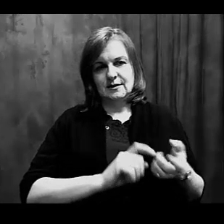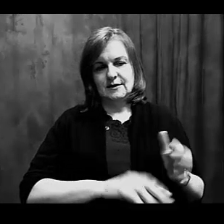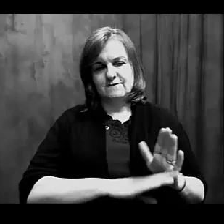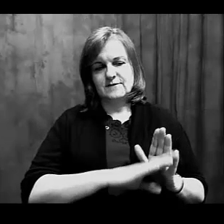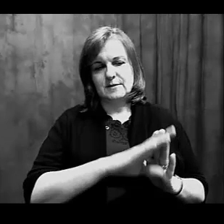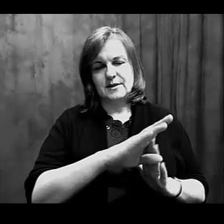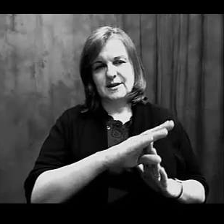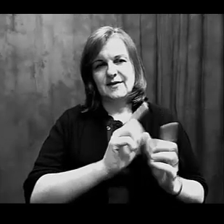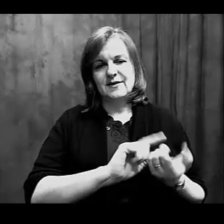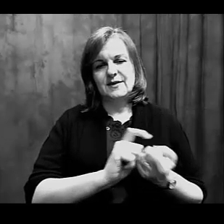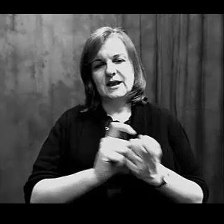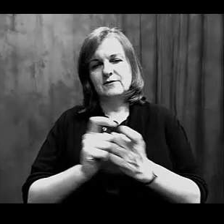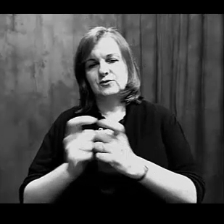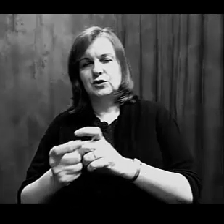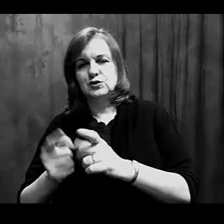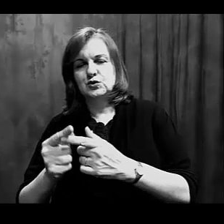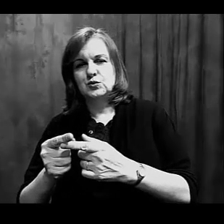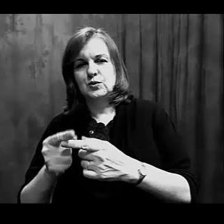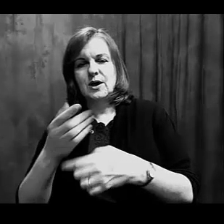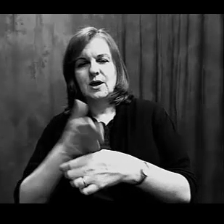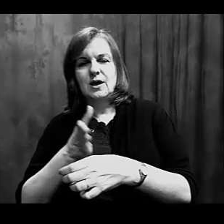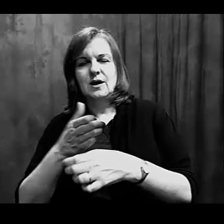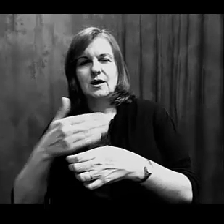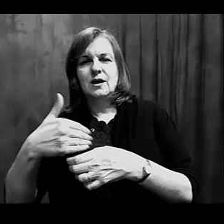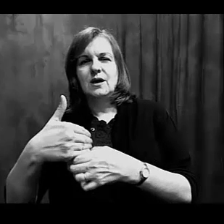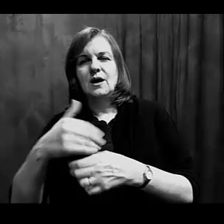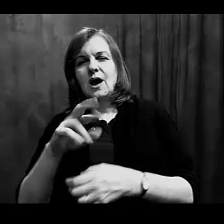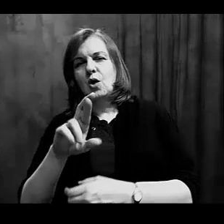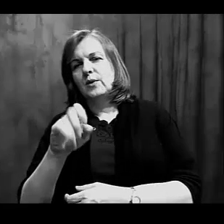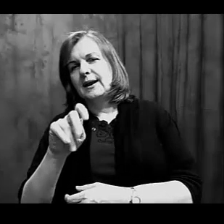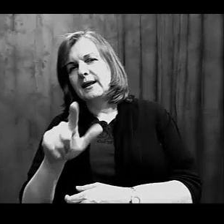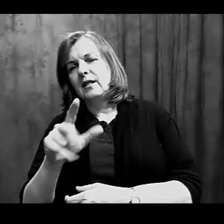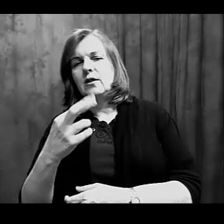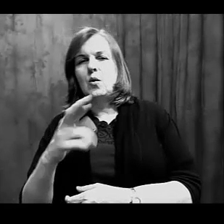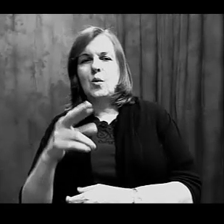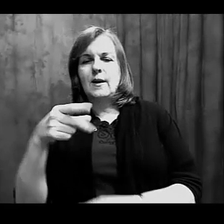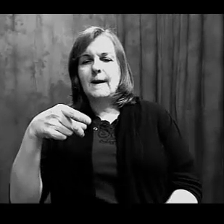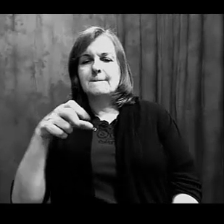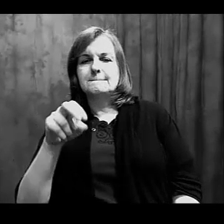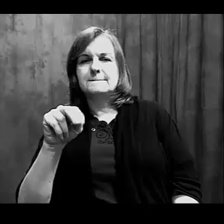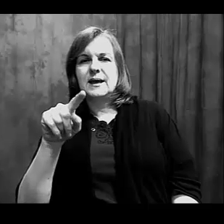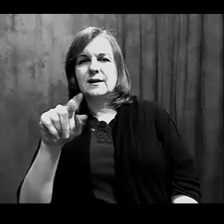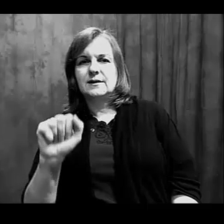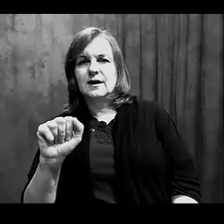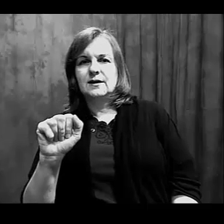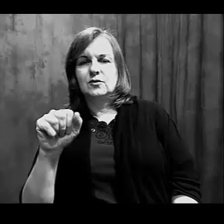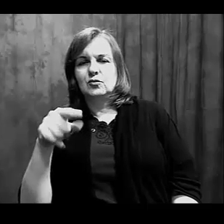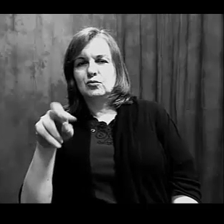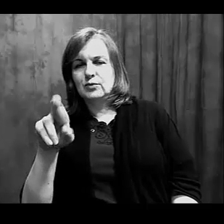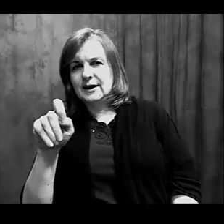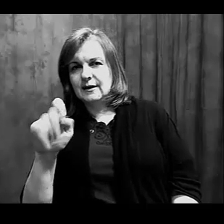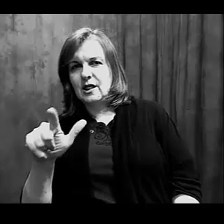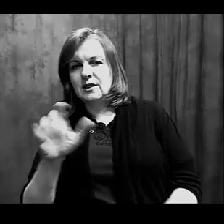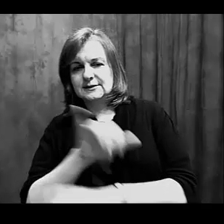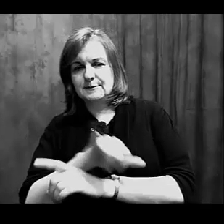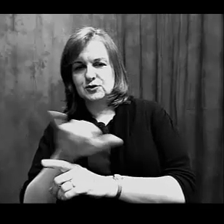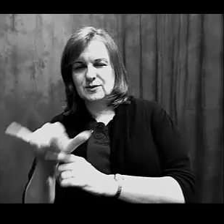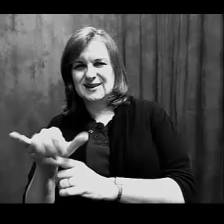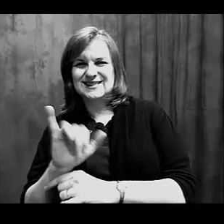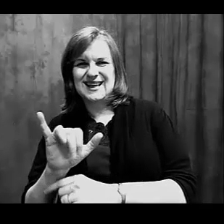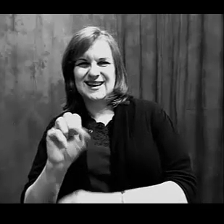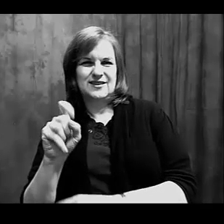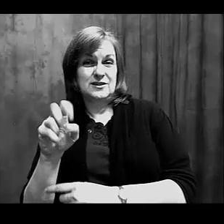many of them transition to radial symmetry or pentaradial symmetry. So our five point symmetry,